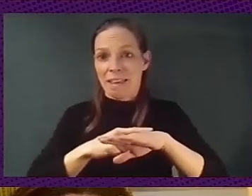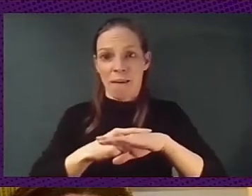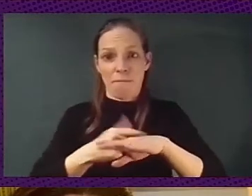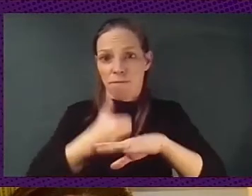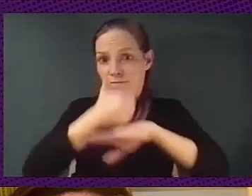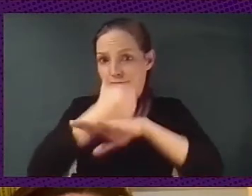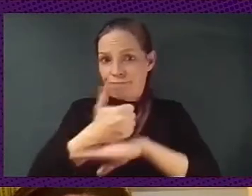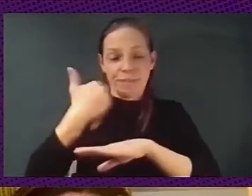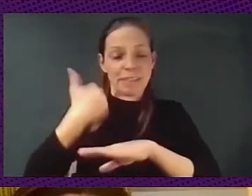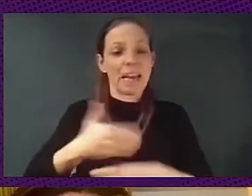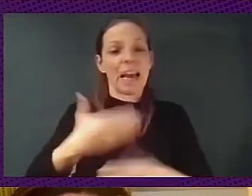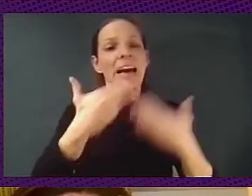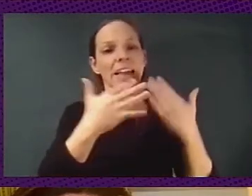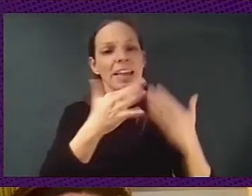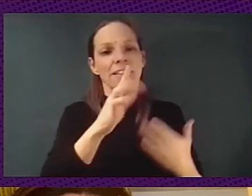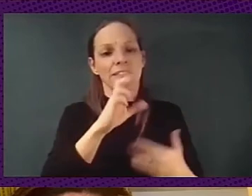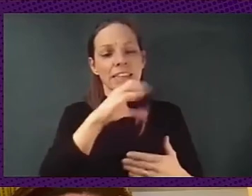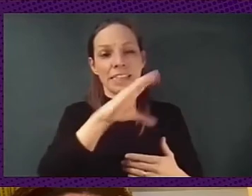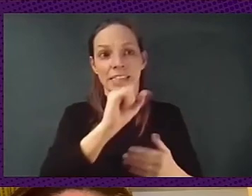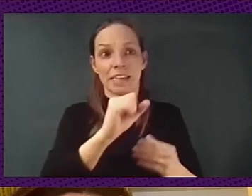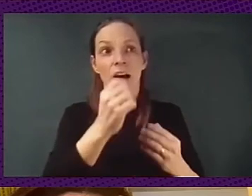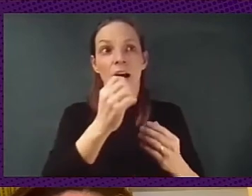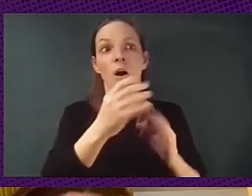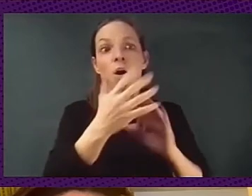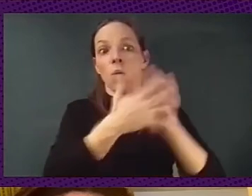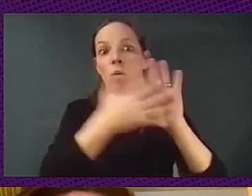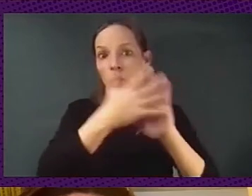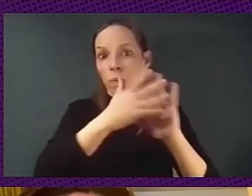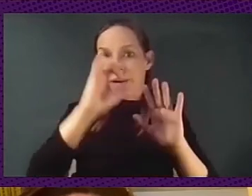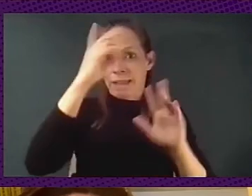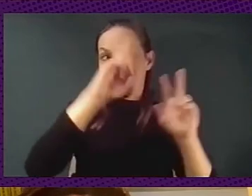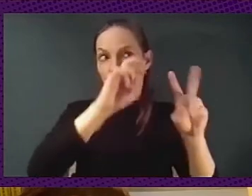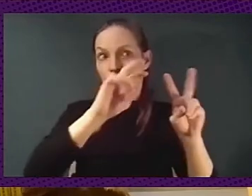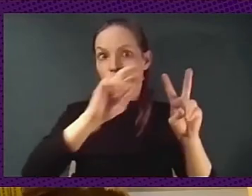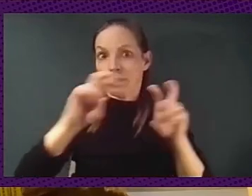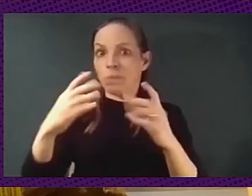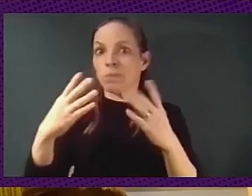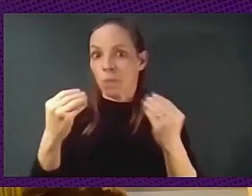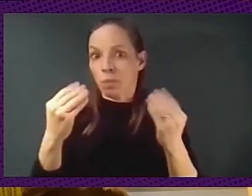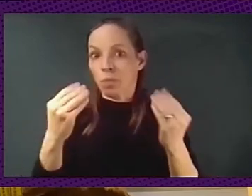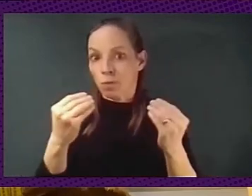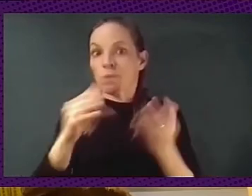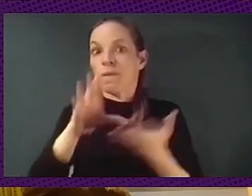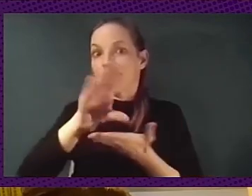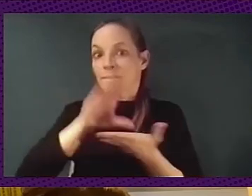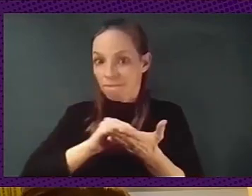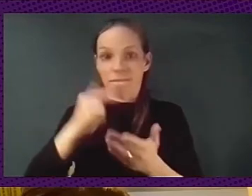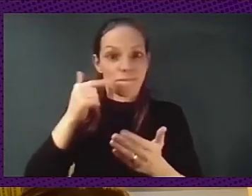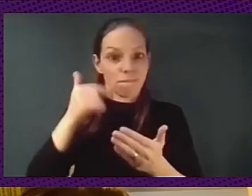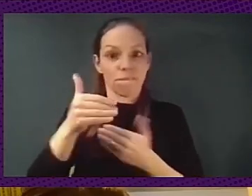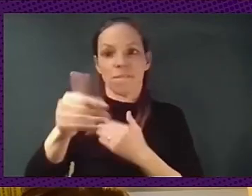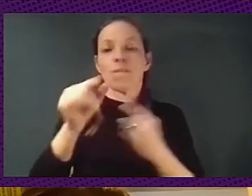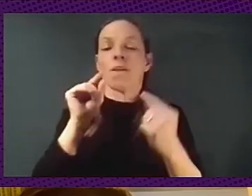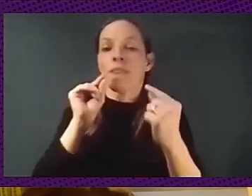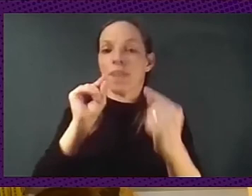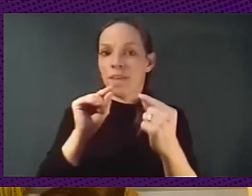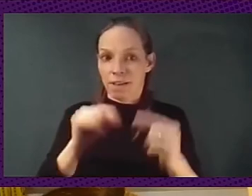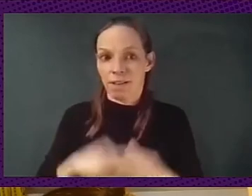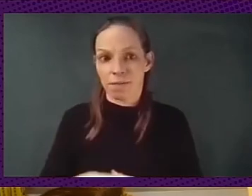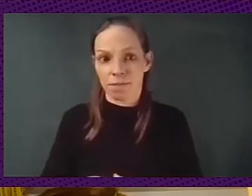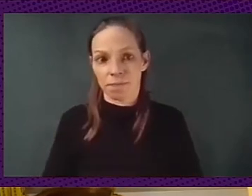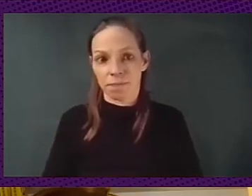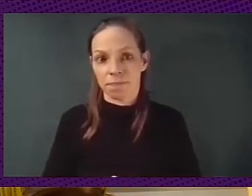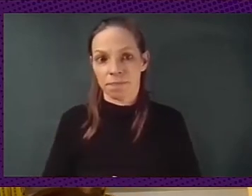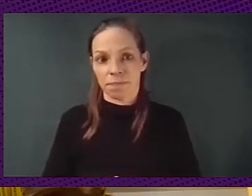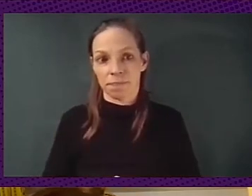ideas to think on, to discuss here in Spain, that we need them, because there's no big debate. We tried